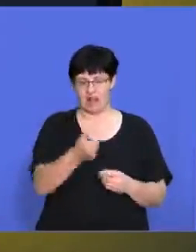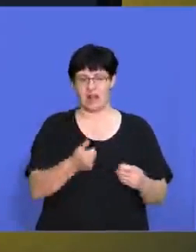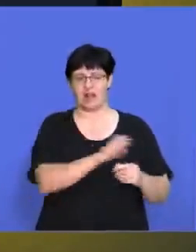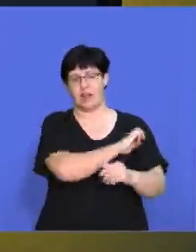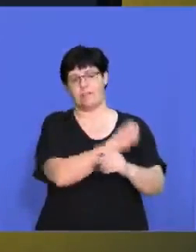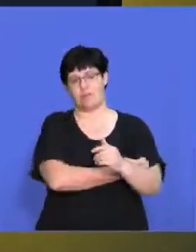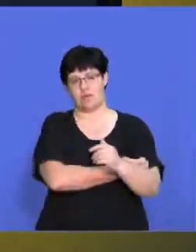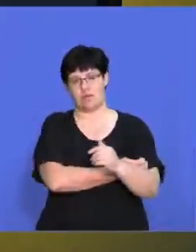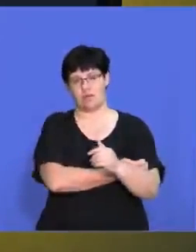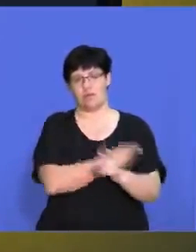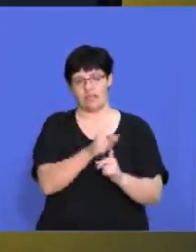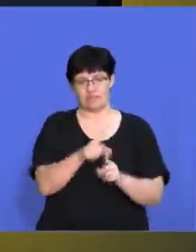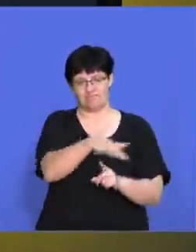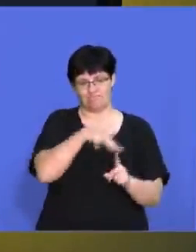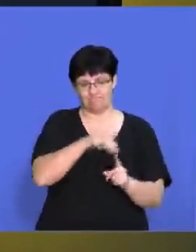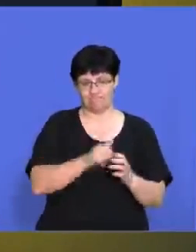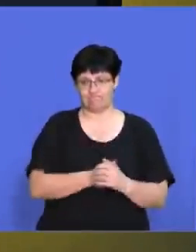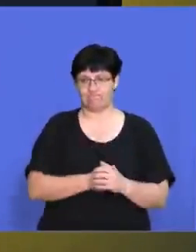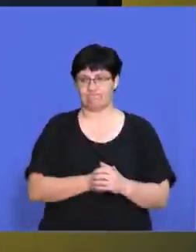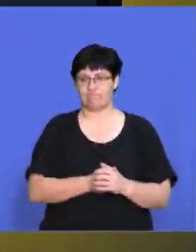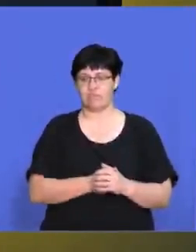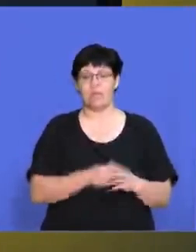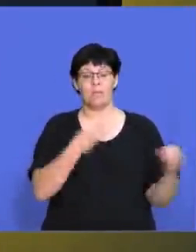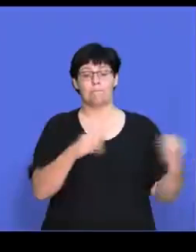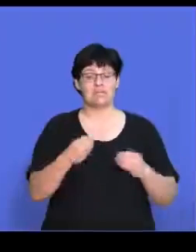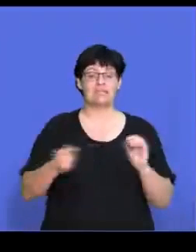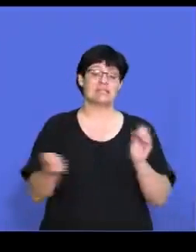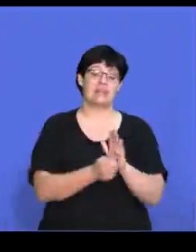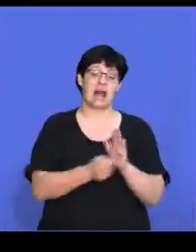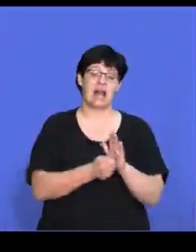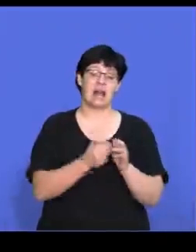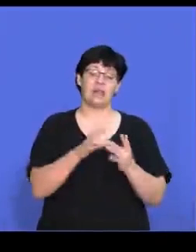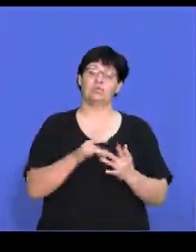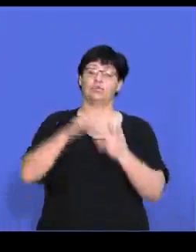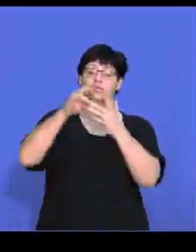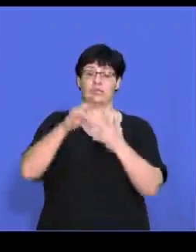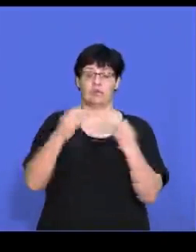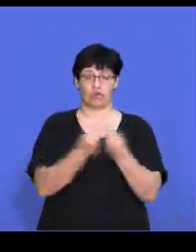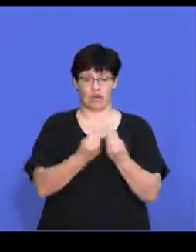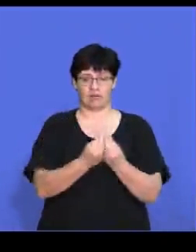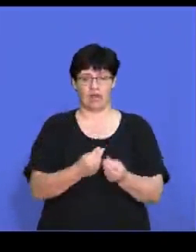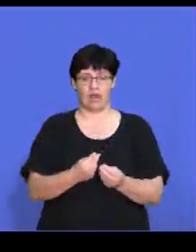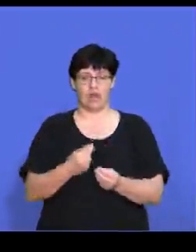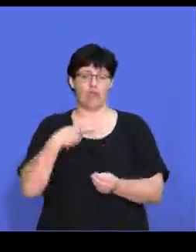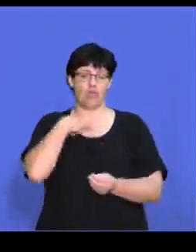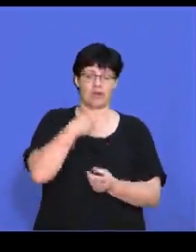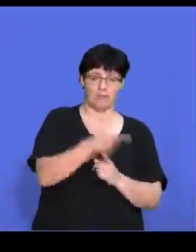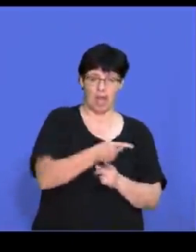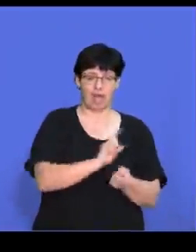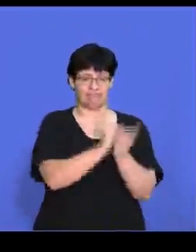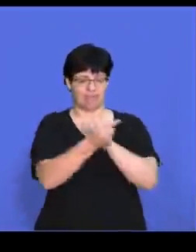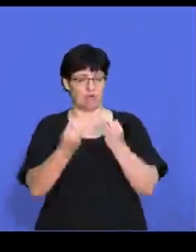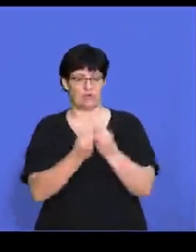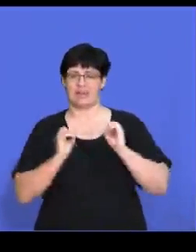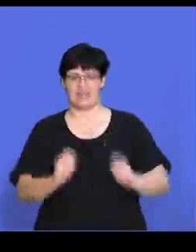power in, uh, in that regard. And if the business sells unique products, it will not be threatened by substitute